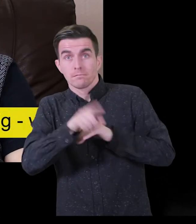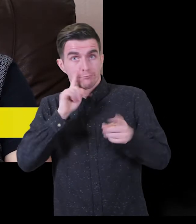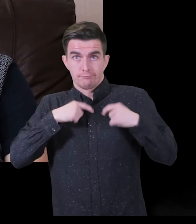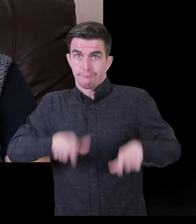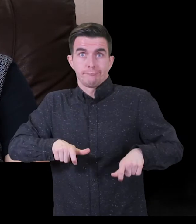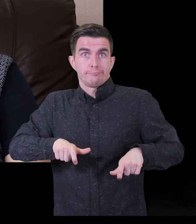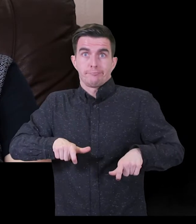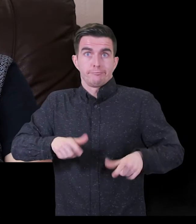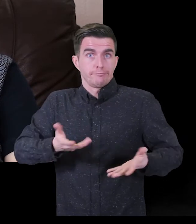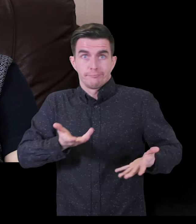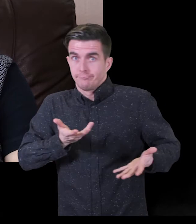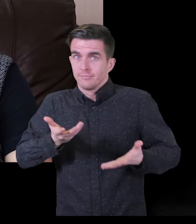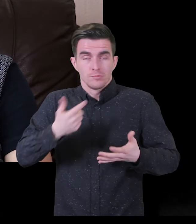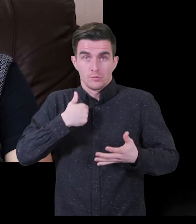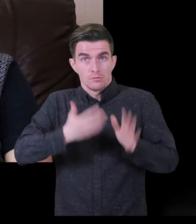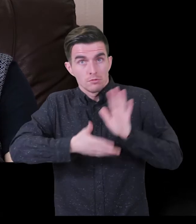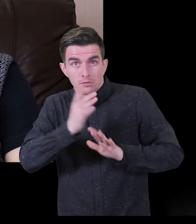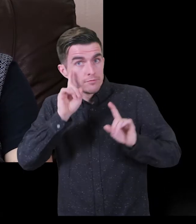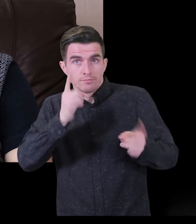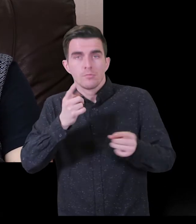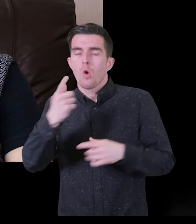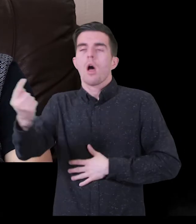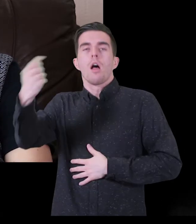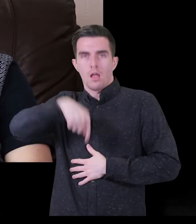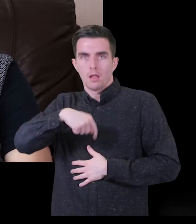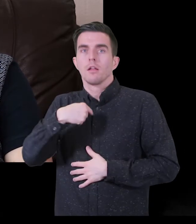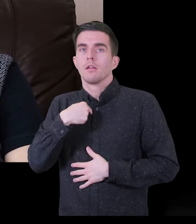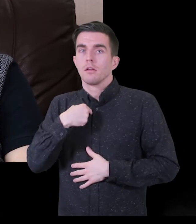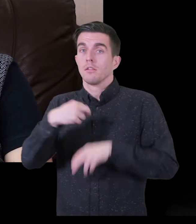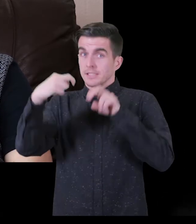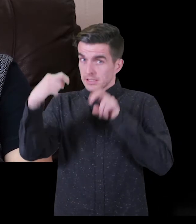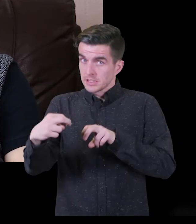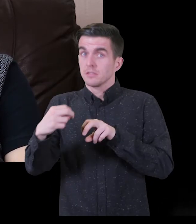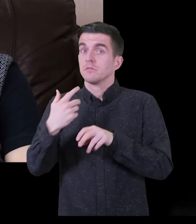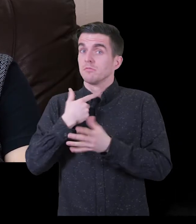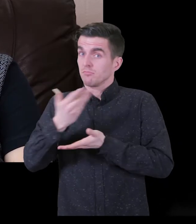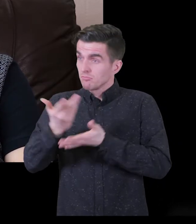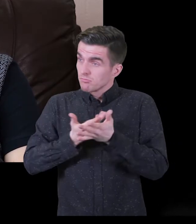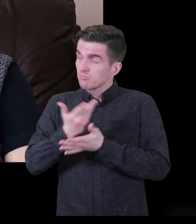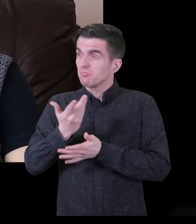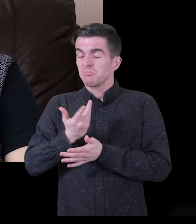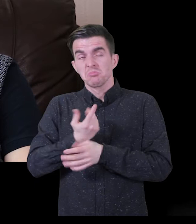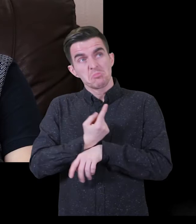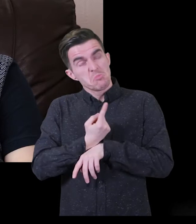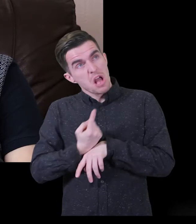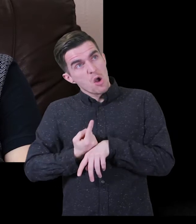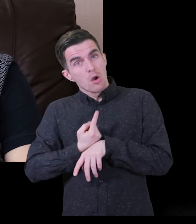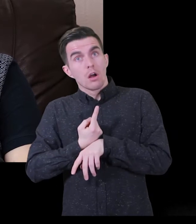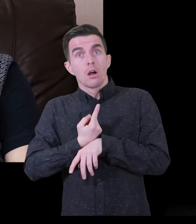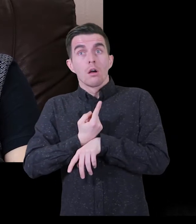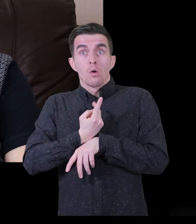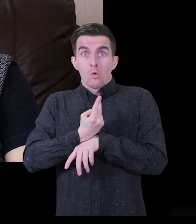They all came out to the house to me because at the time I really couldn't leave the house myself. I just couldn't go outside.